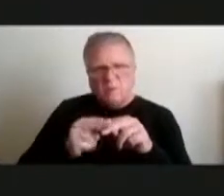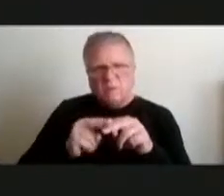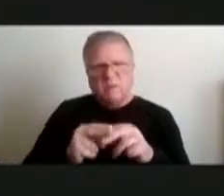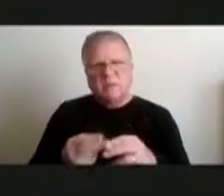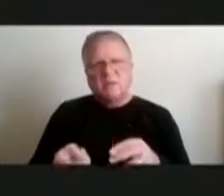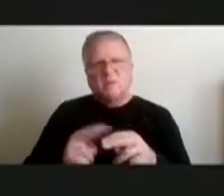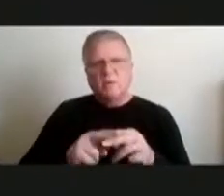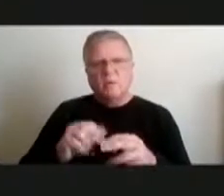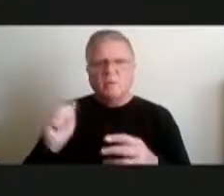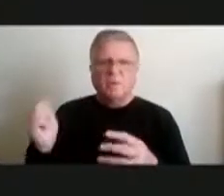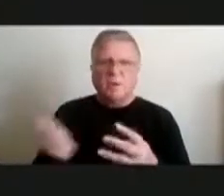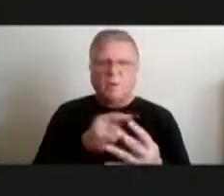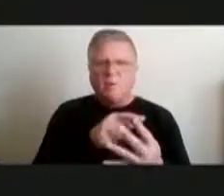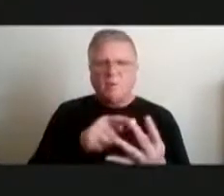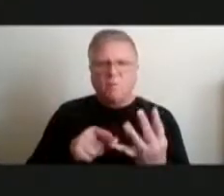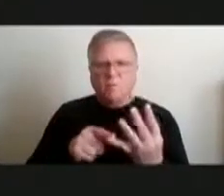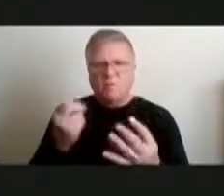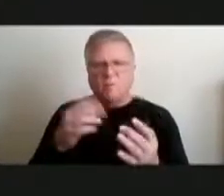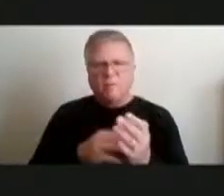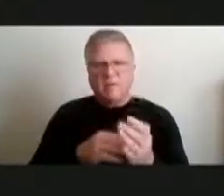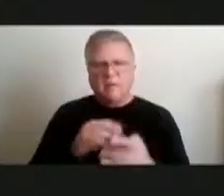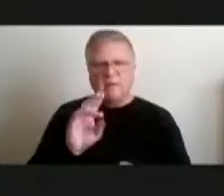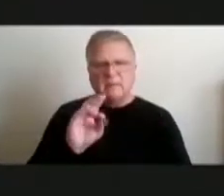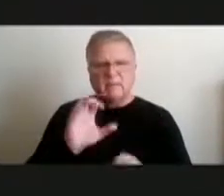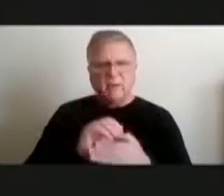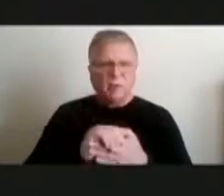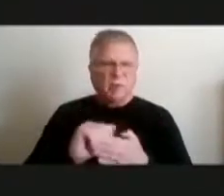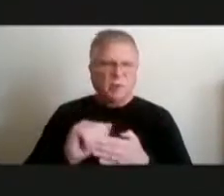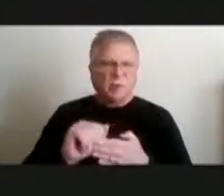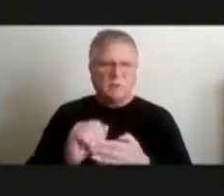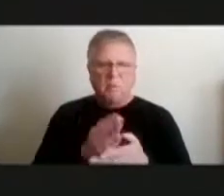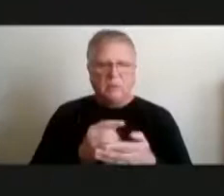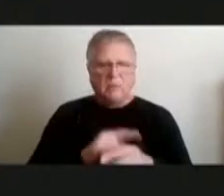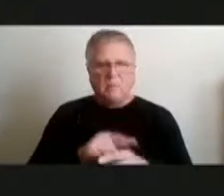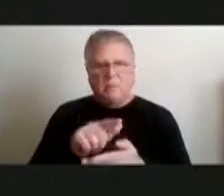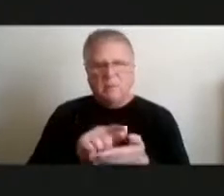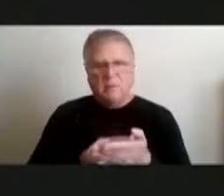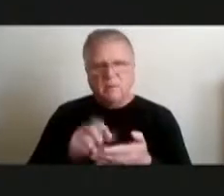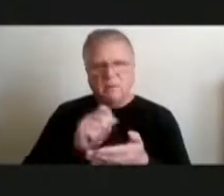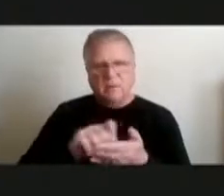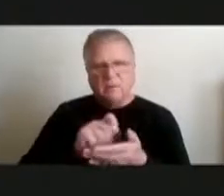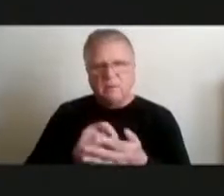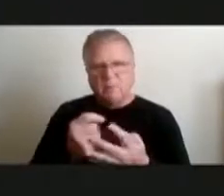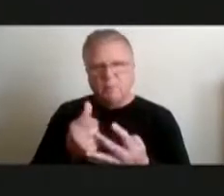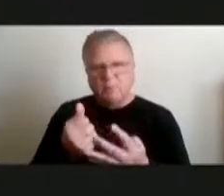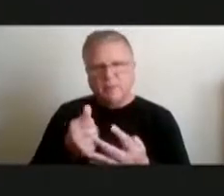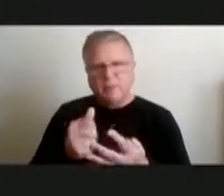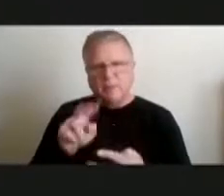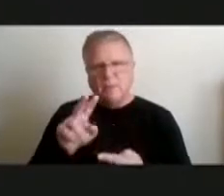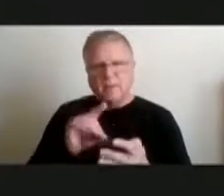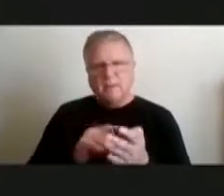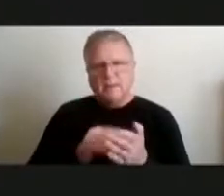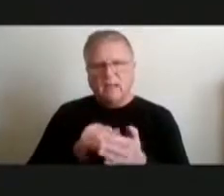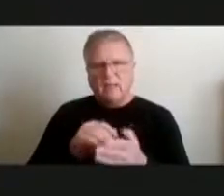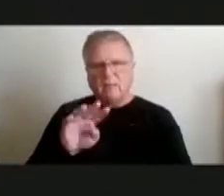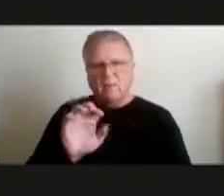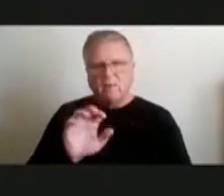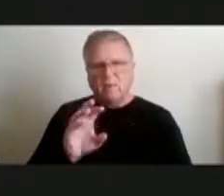twelve thousand seven hundred dollars part-time legal secretary has eliminated twenty eight thousand four hundred sixty seven dollars